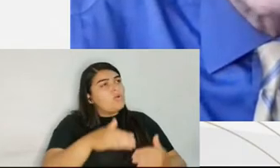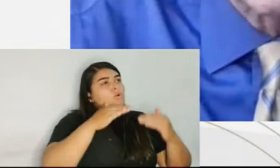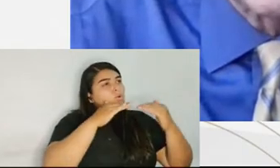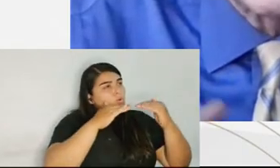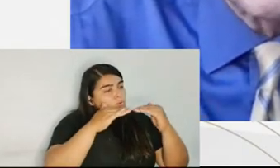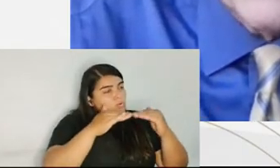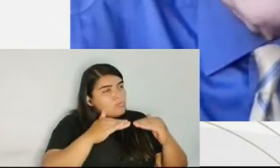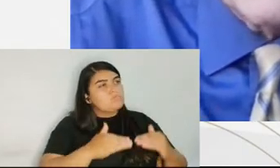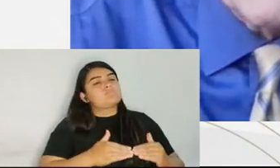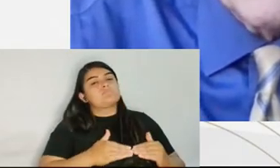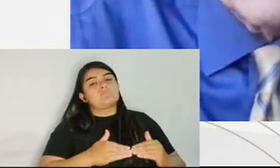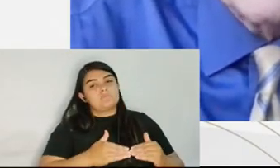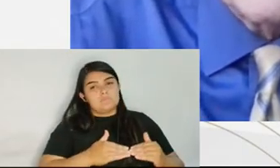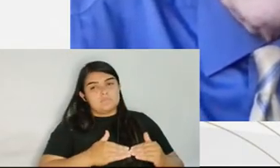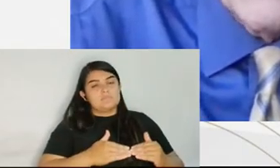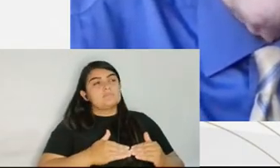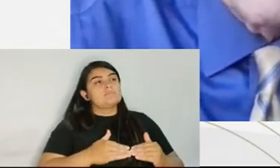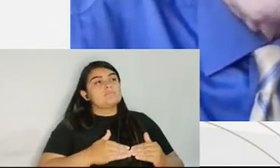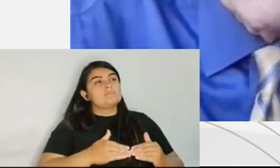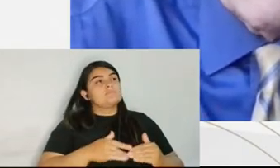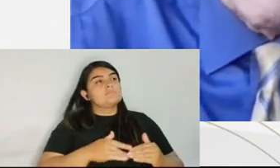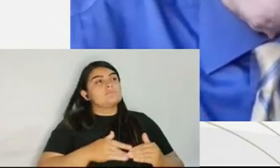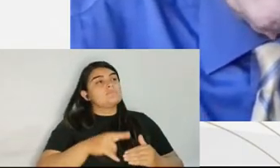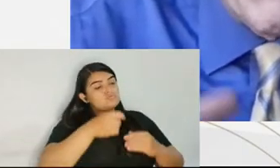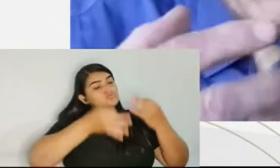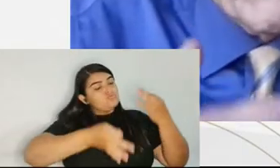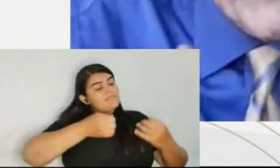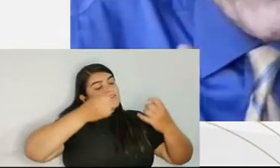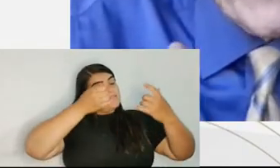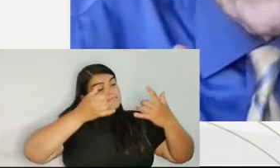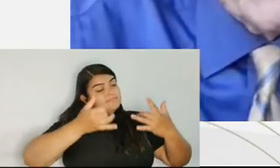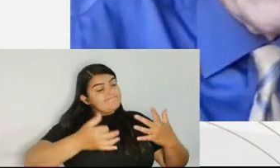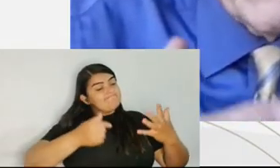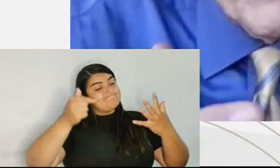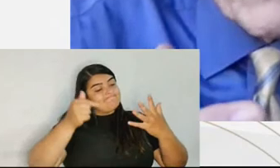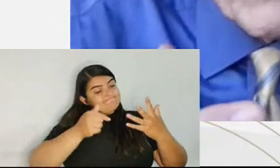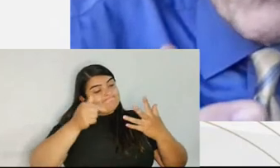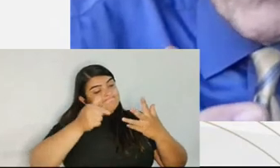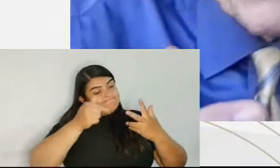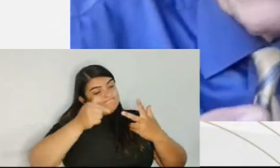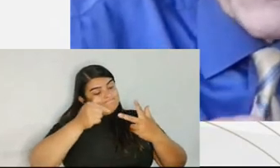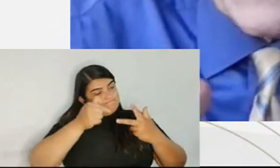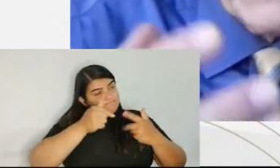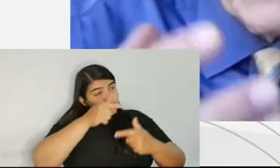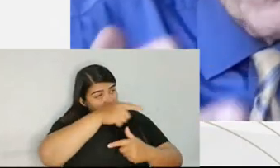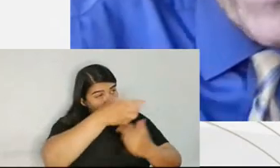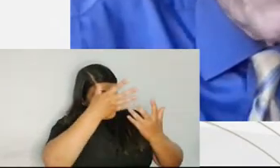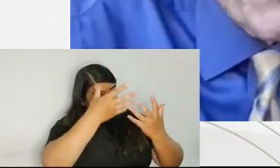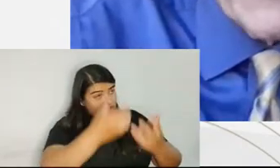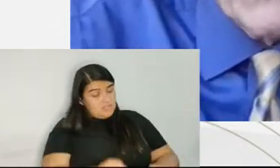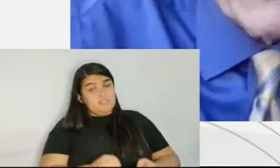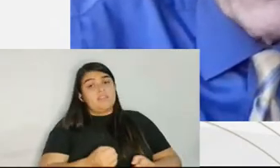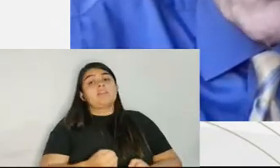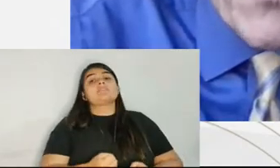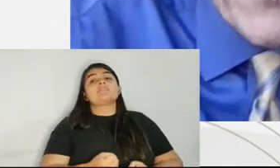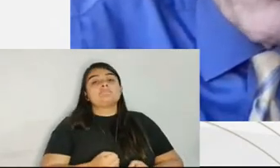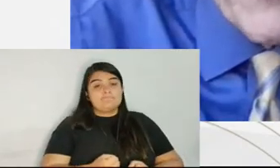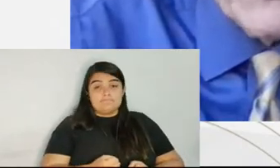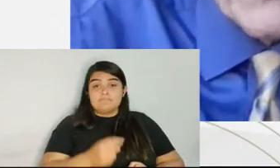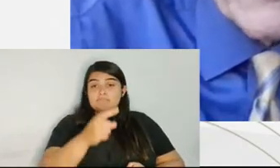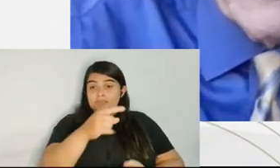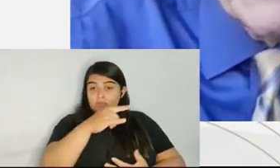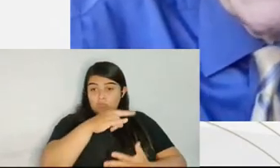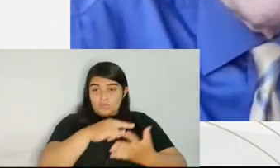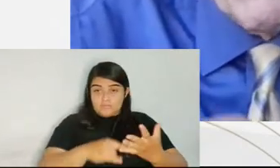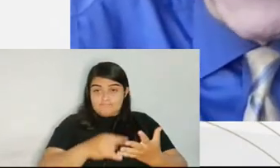the rights that the defendant agrees to give up. And on the record, in open court, the defendant has to waive the right to a trial